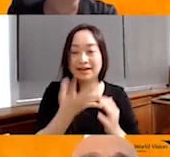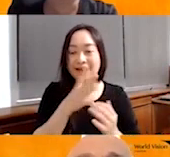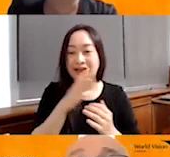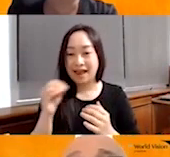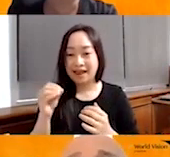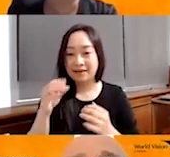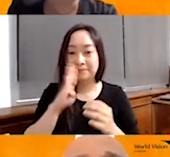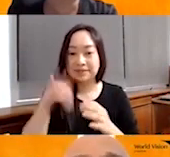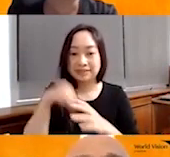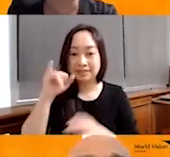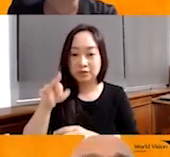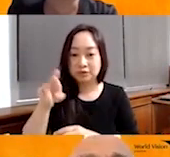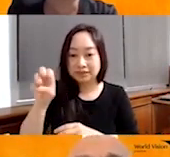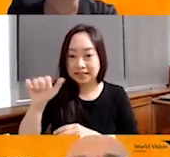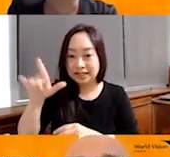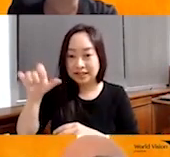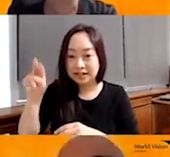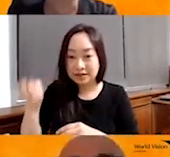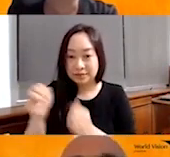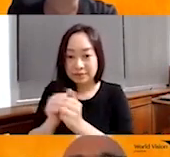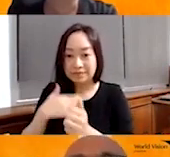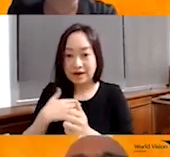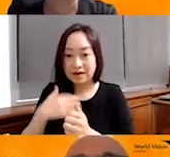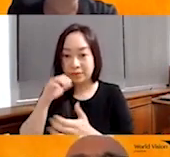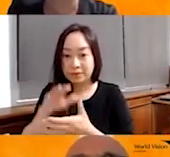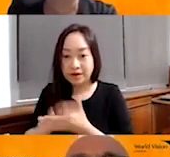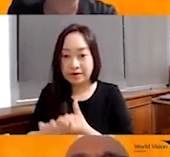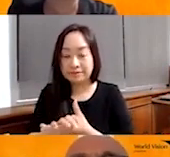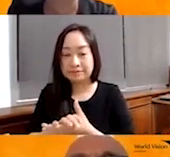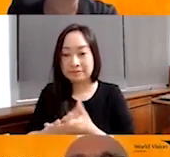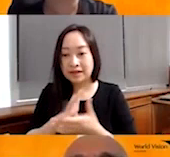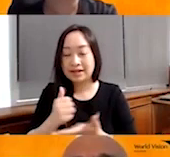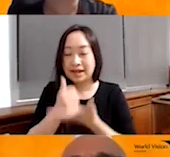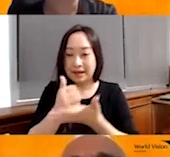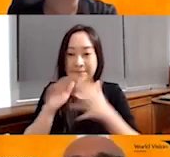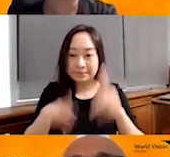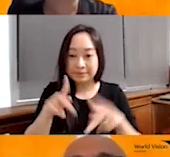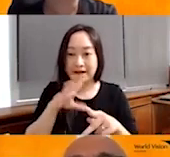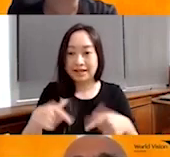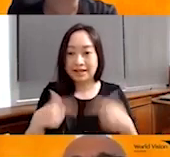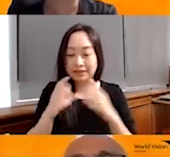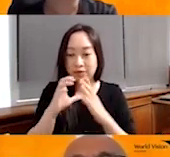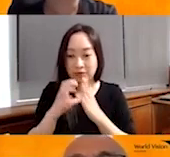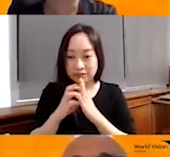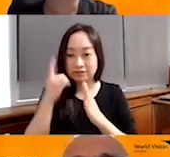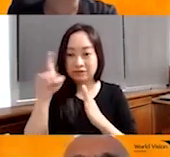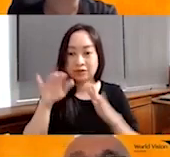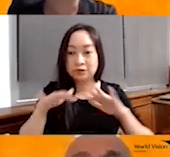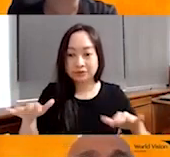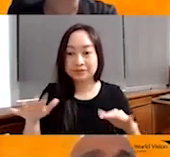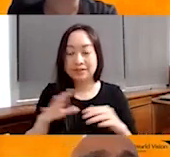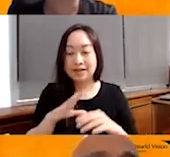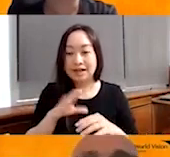Jerusalem with my wife, trying to help the people and the living conditions of the children in